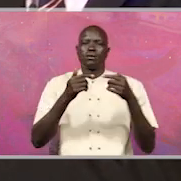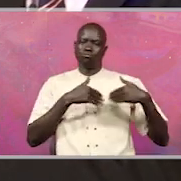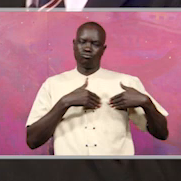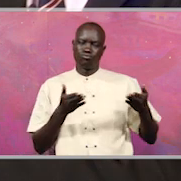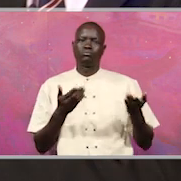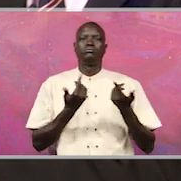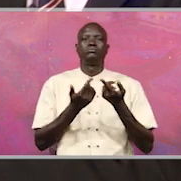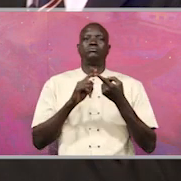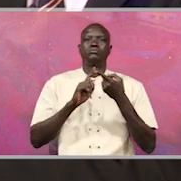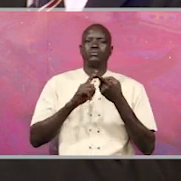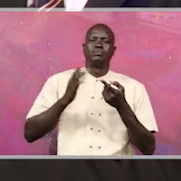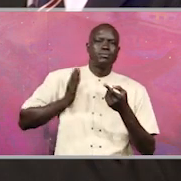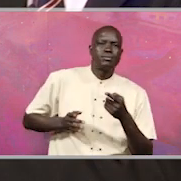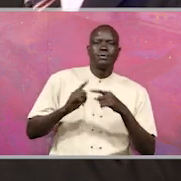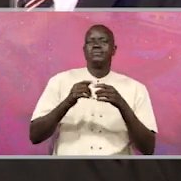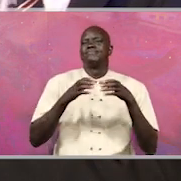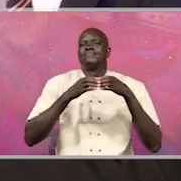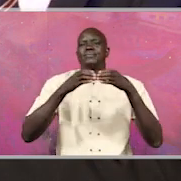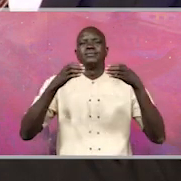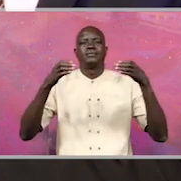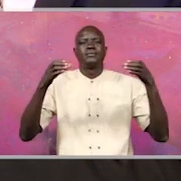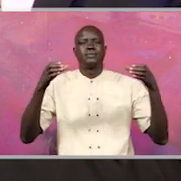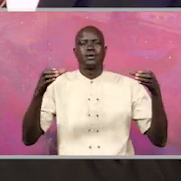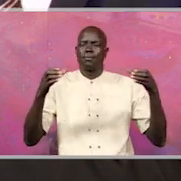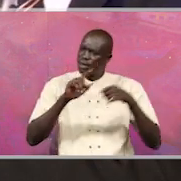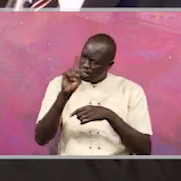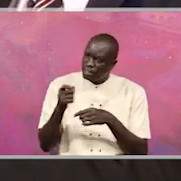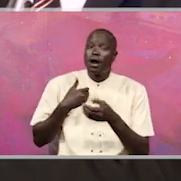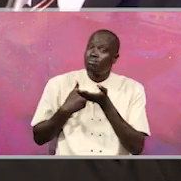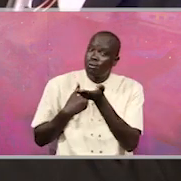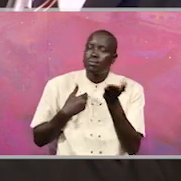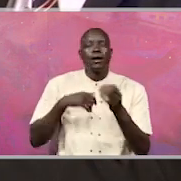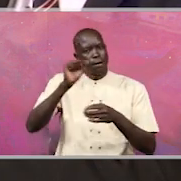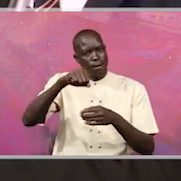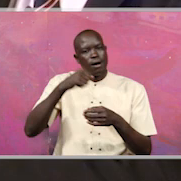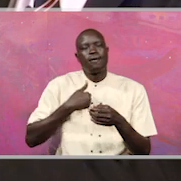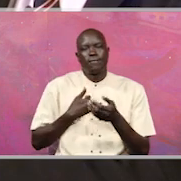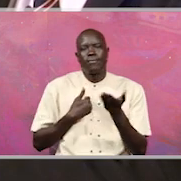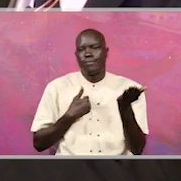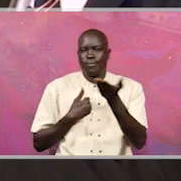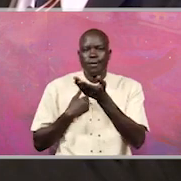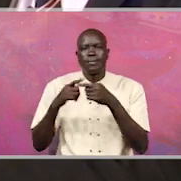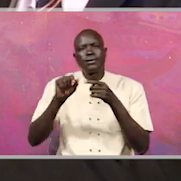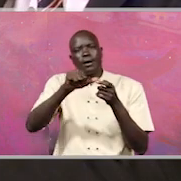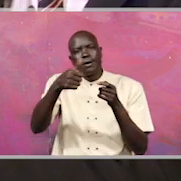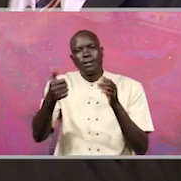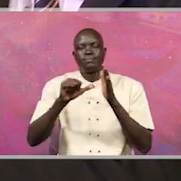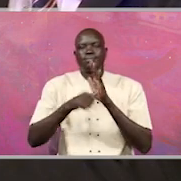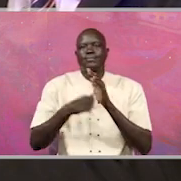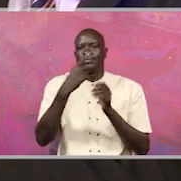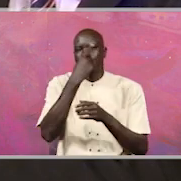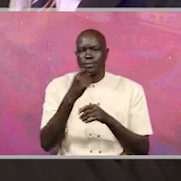integrity. I mean, the values are bigger and wider. Do we have them as Ugandans? Of course, we do have those values, but the other issue that we need to ask